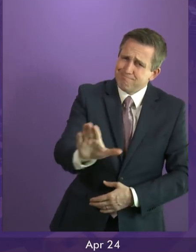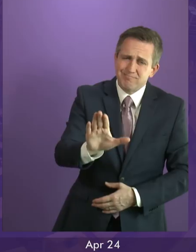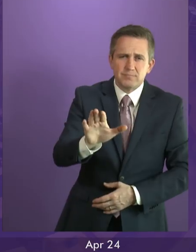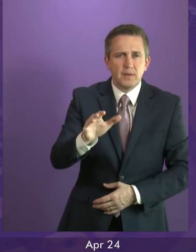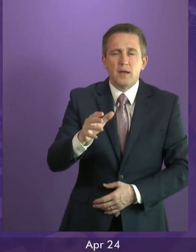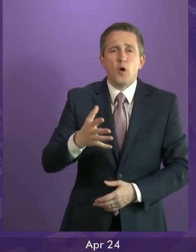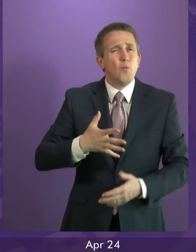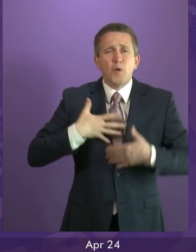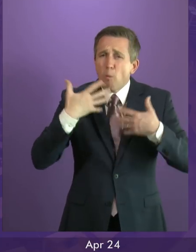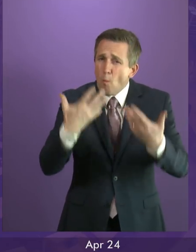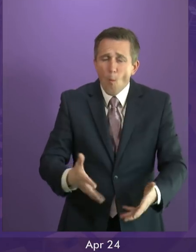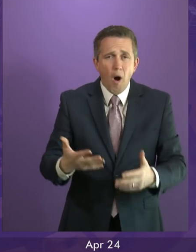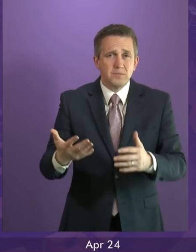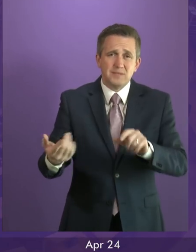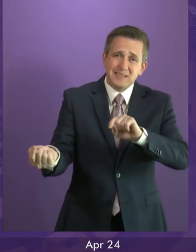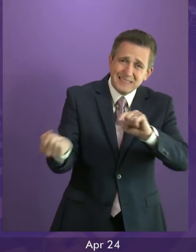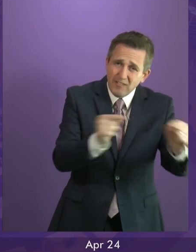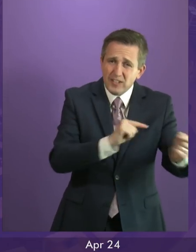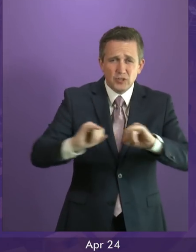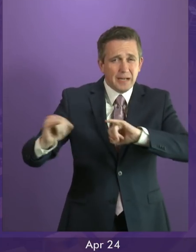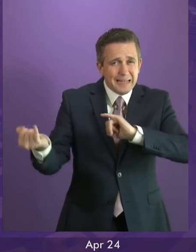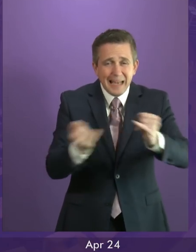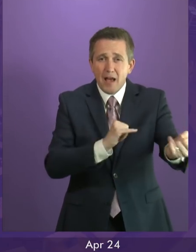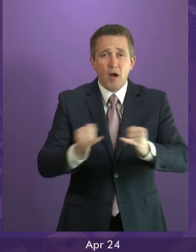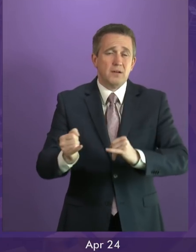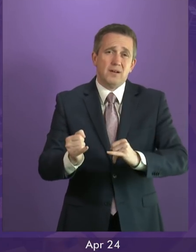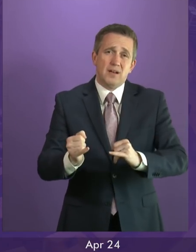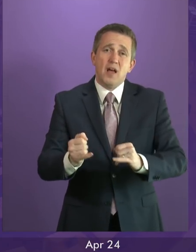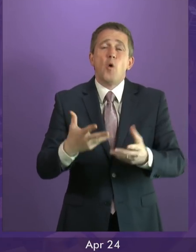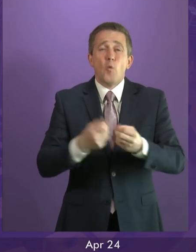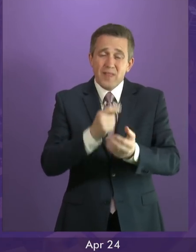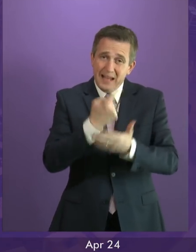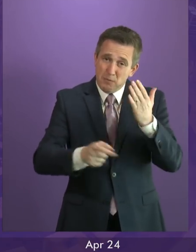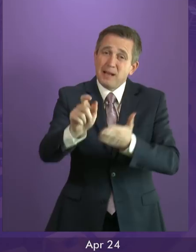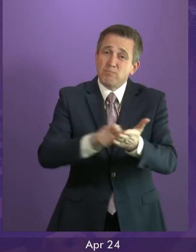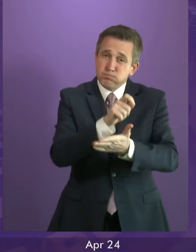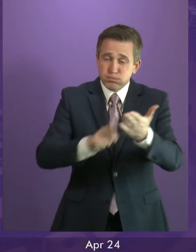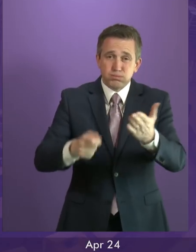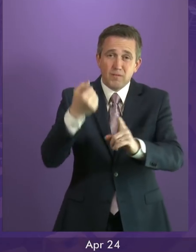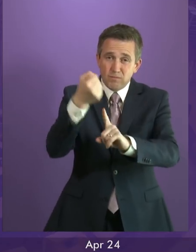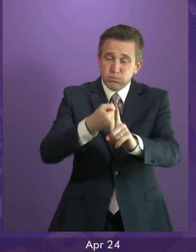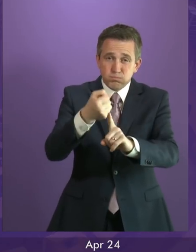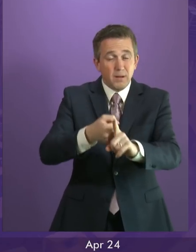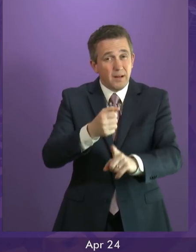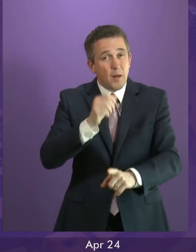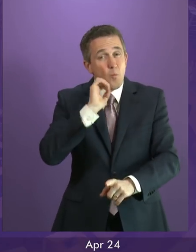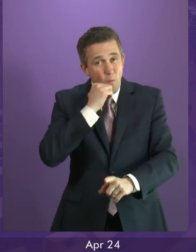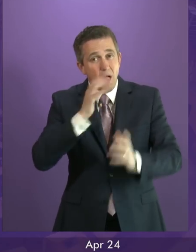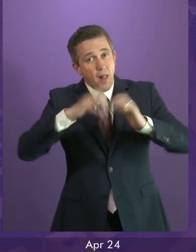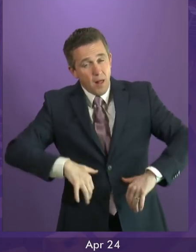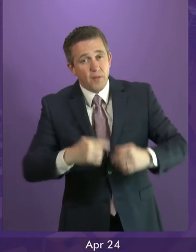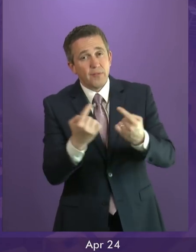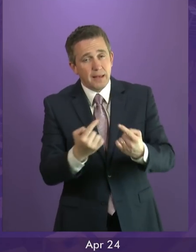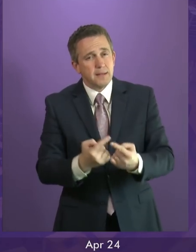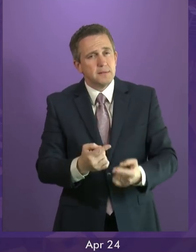division and chaos that would surely come with another independence campaign. So will the First Minister listen? Will she